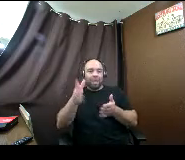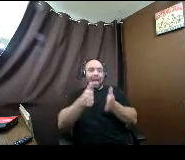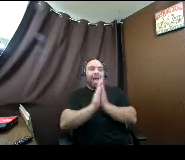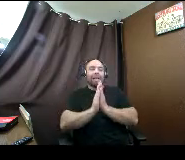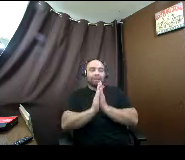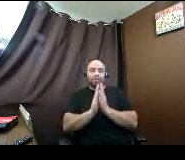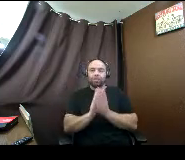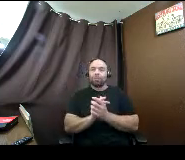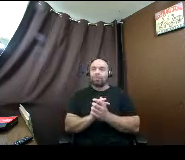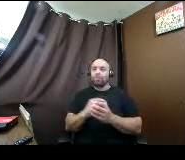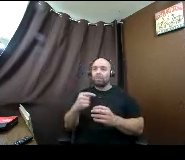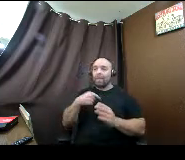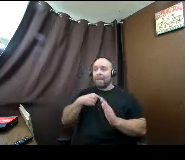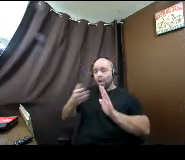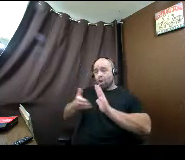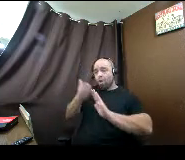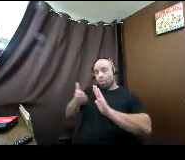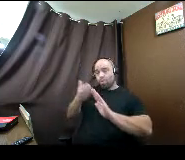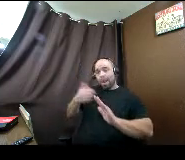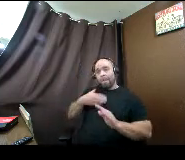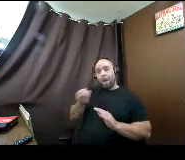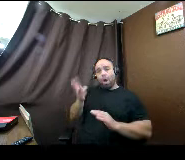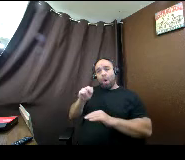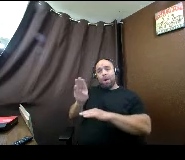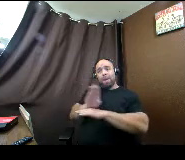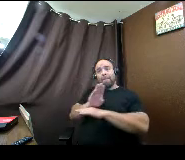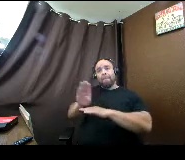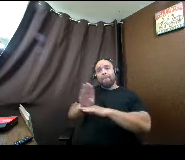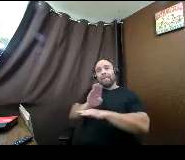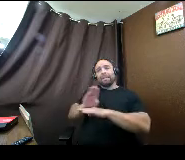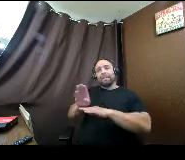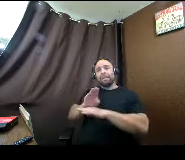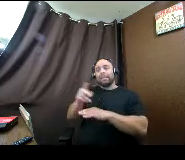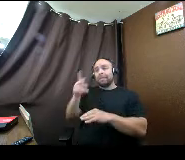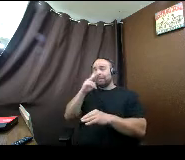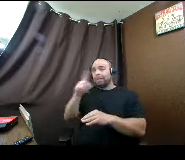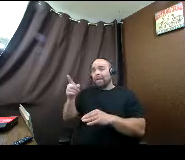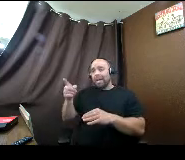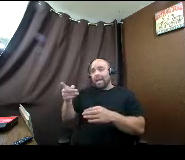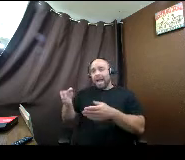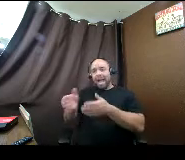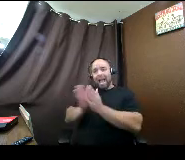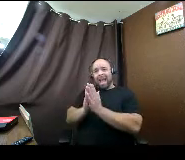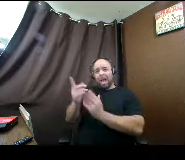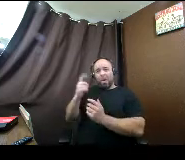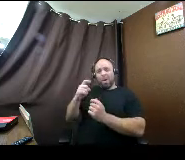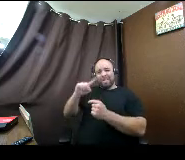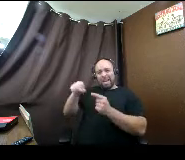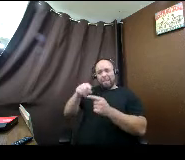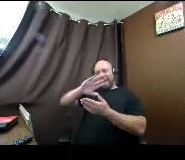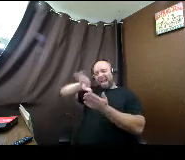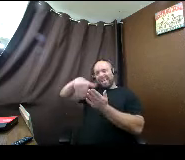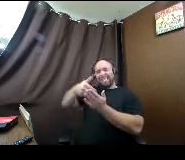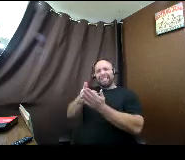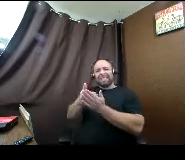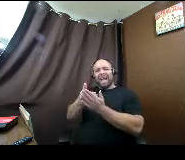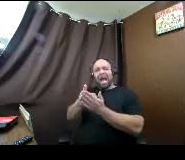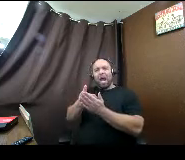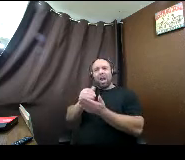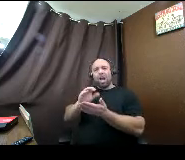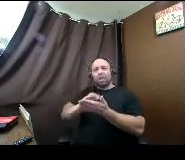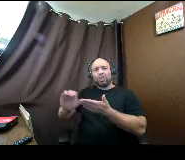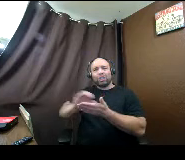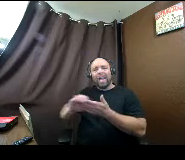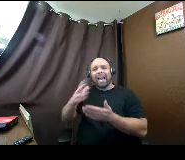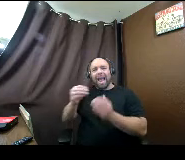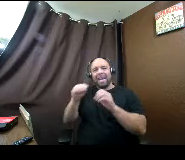I run my own business and saw a question. that asked for entire checking. and savings account balance. I have